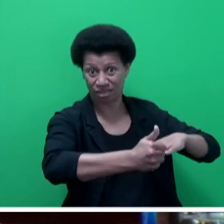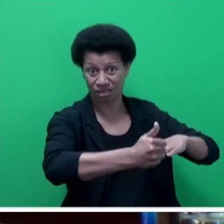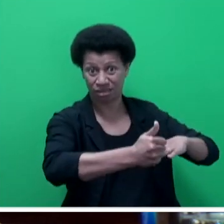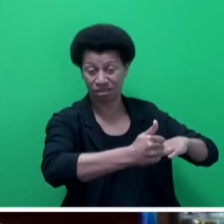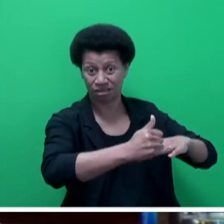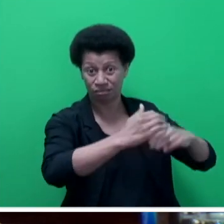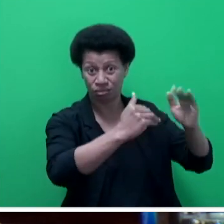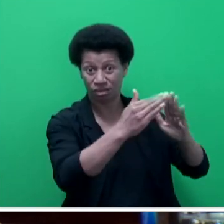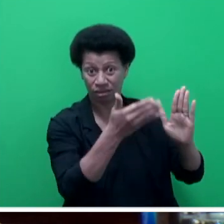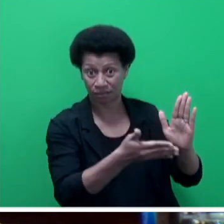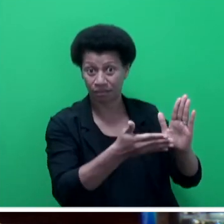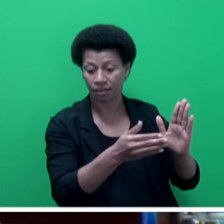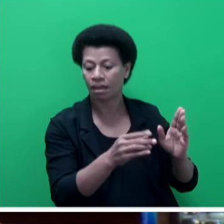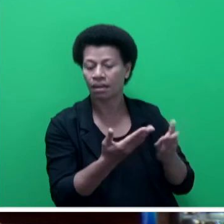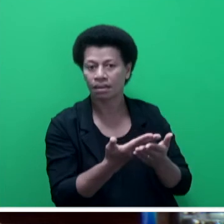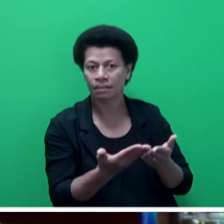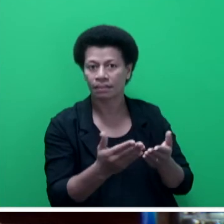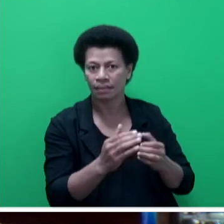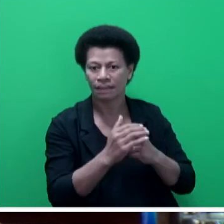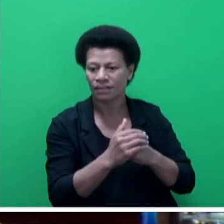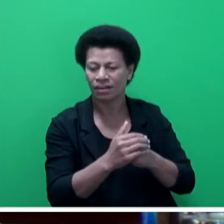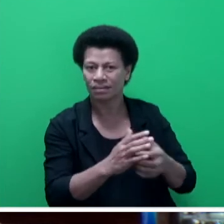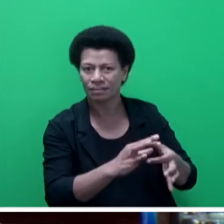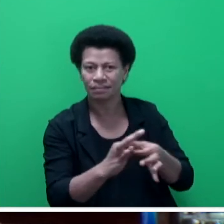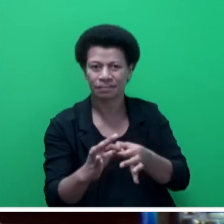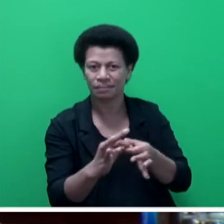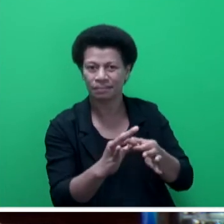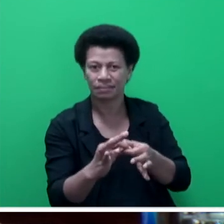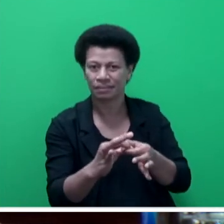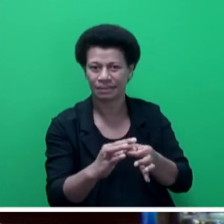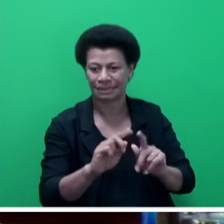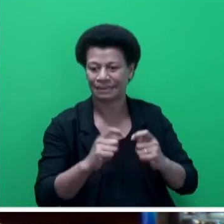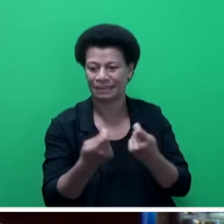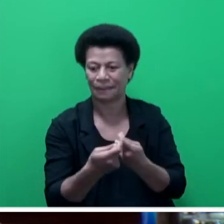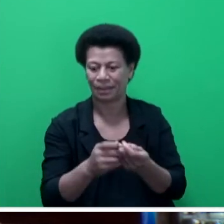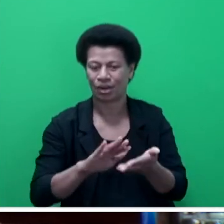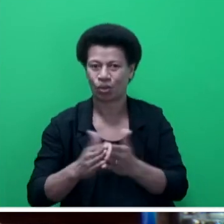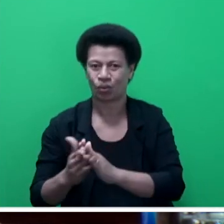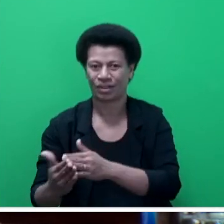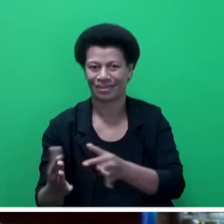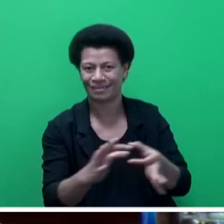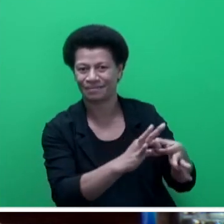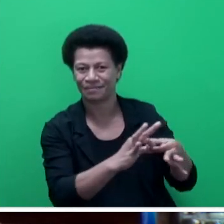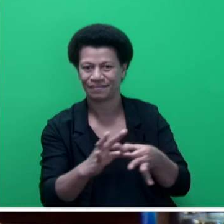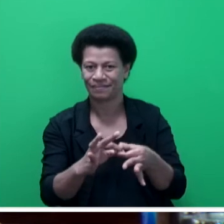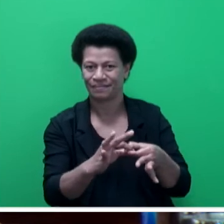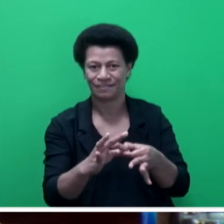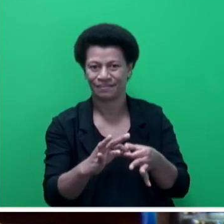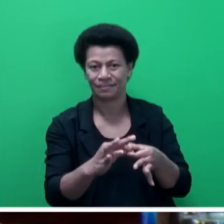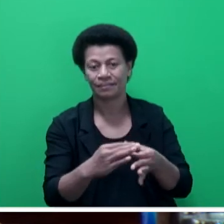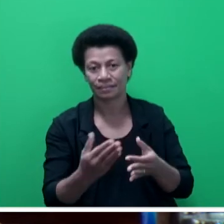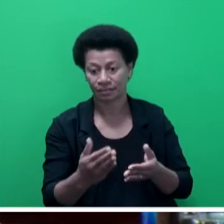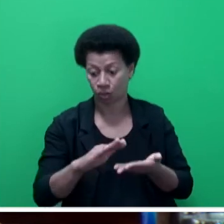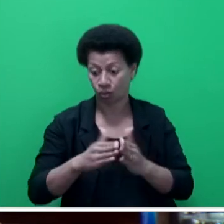drills and friendly competitions between fire warden teams and nearby communities. Mr Speaker, sir, the